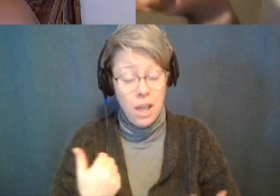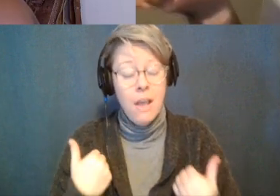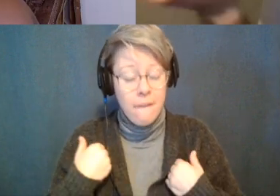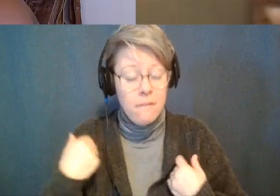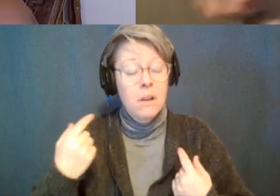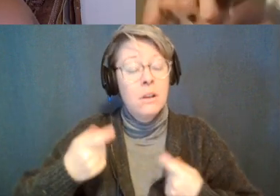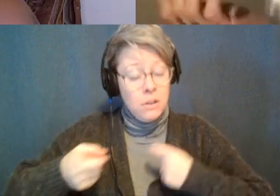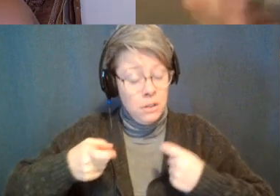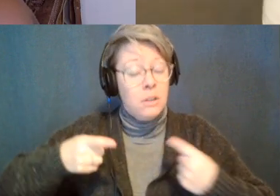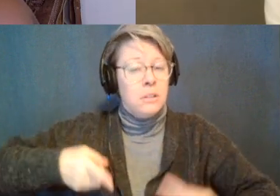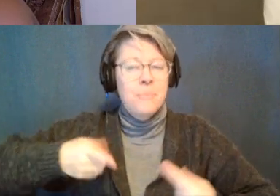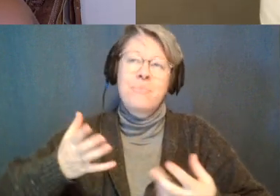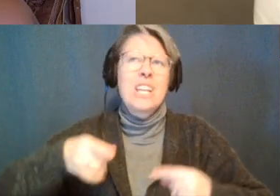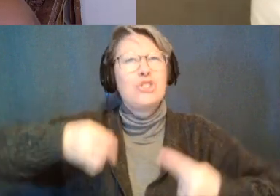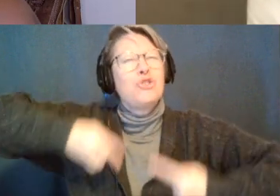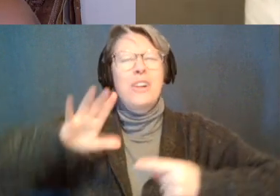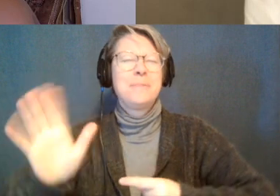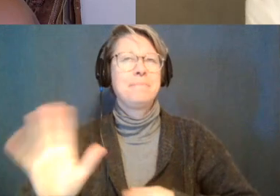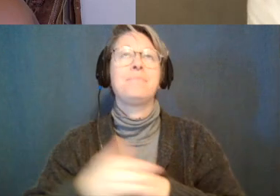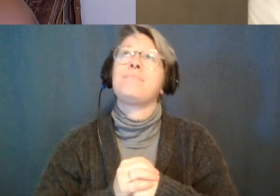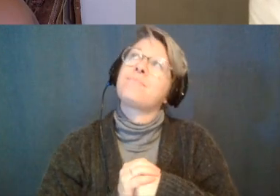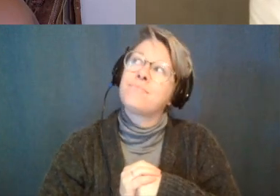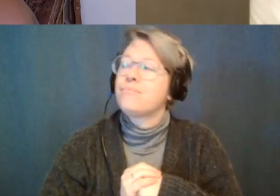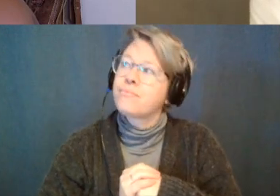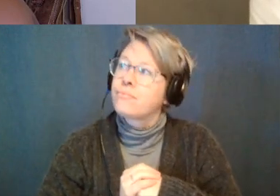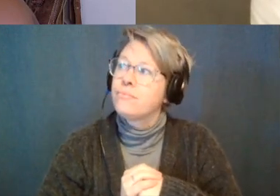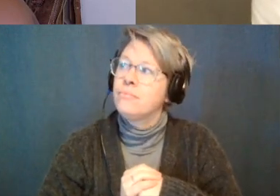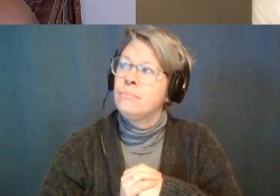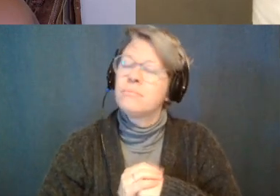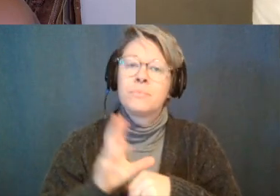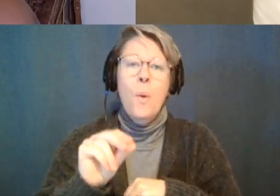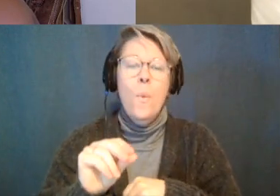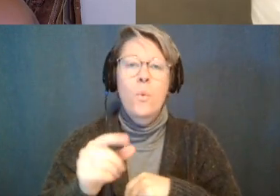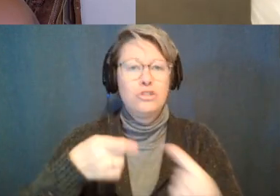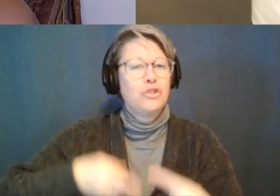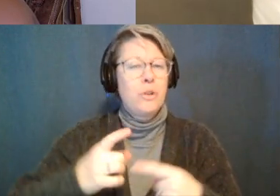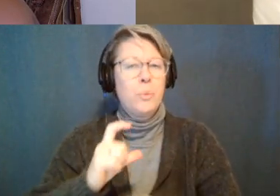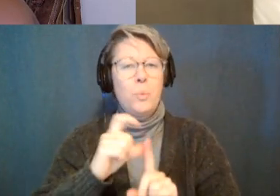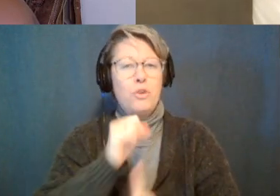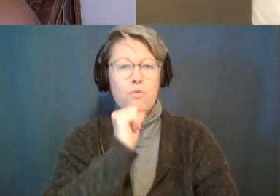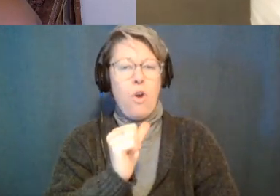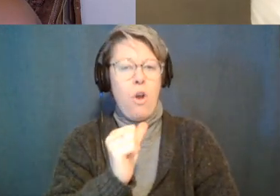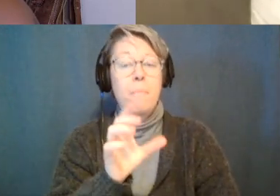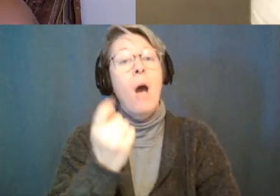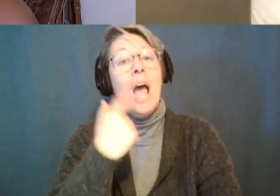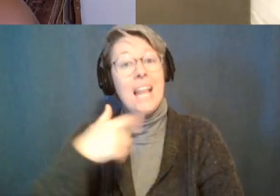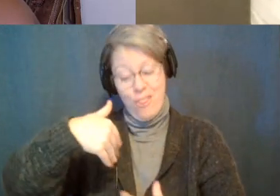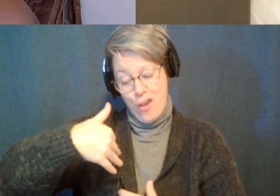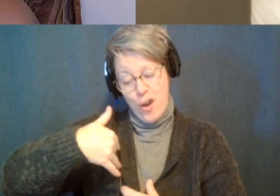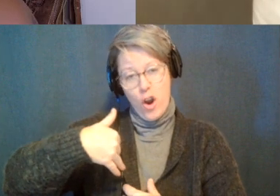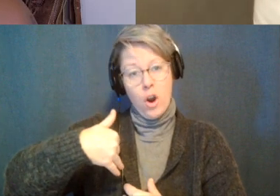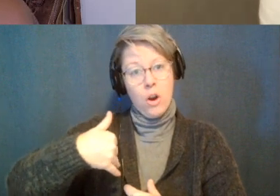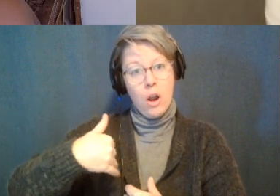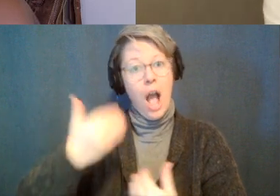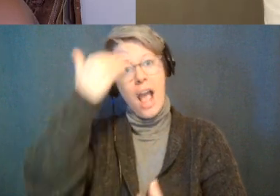um not even struggle i don't i wouldn't say i struggle with it actually anymore i really don't but it's there and it's like if i want that beast to come out